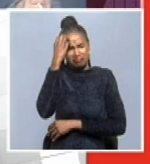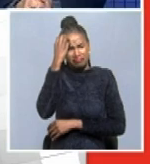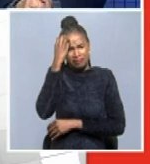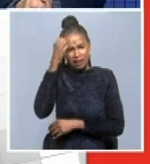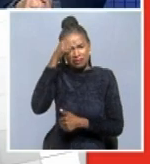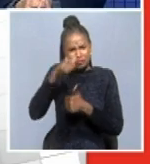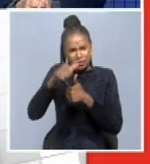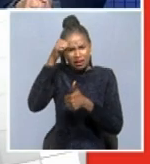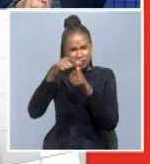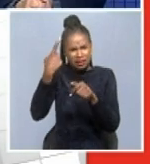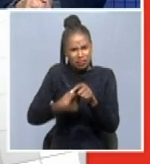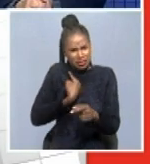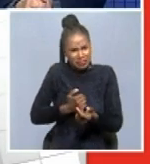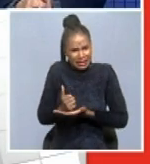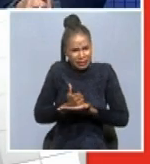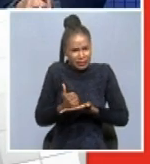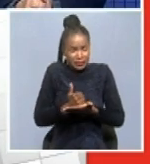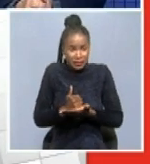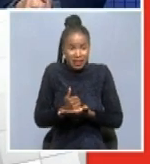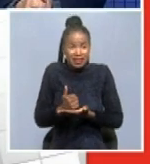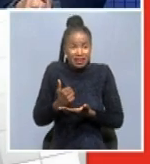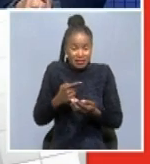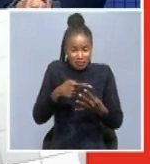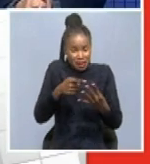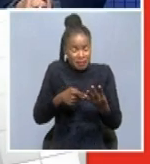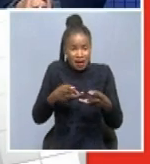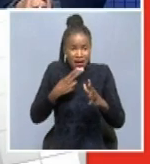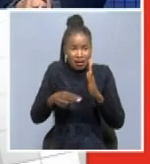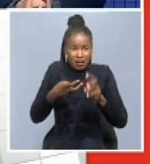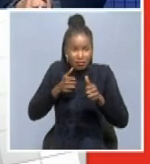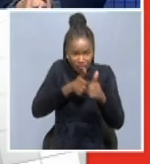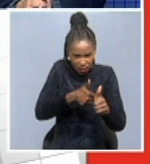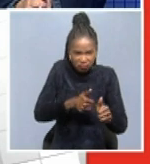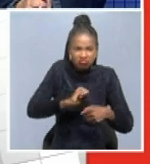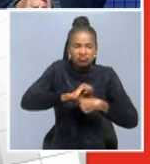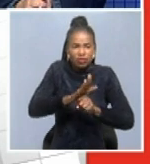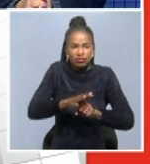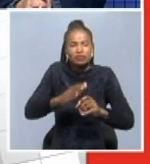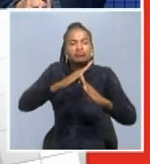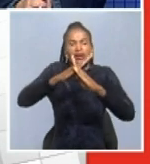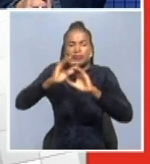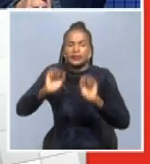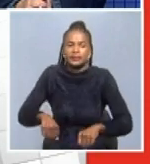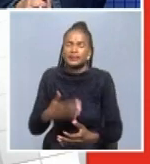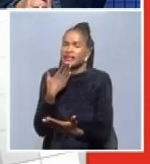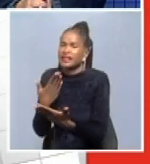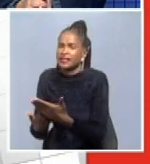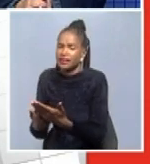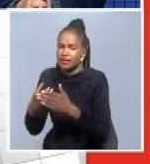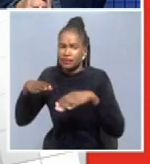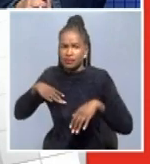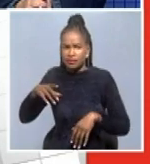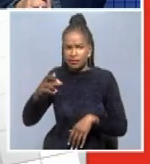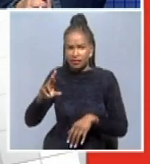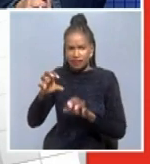us in curving the spread of COVID-19. All right. Irwango Governor Neville Andre, thank you so much for that brief. Thank you for having